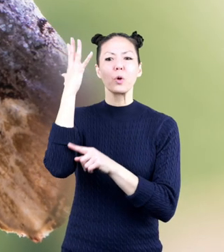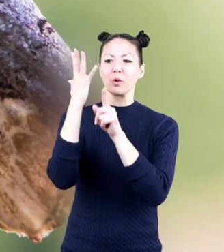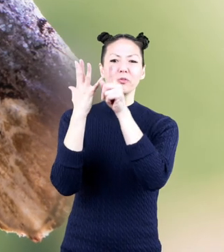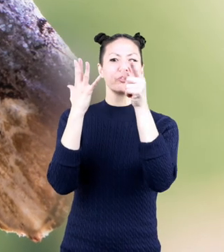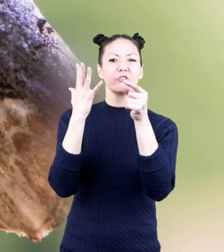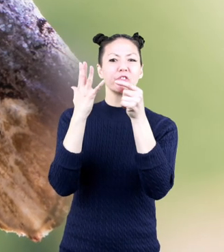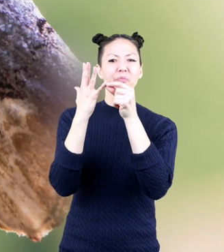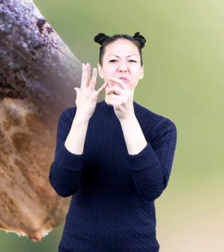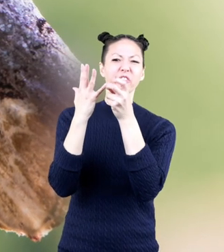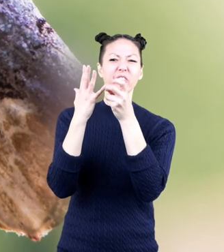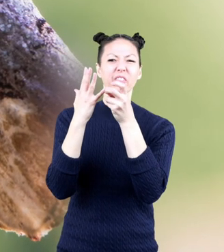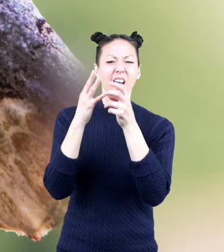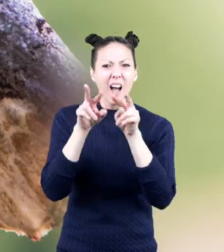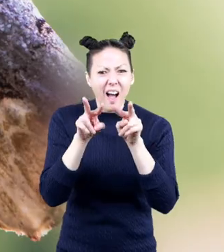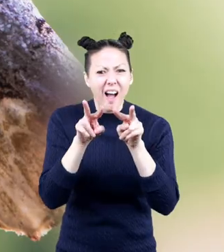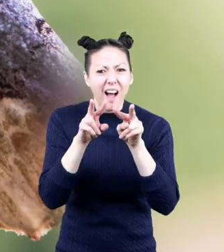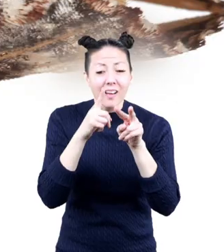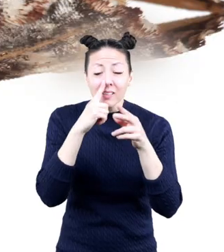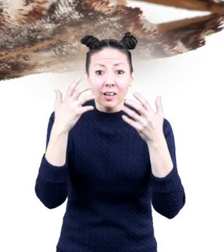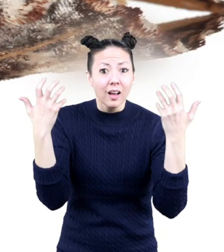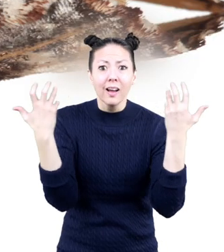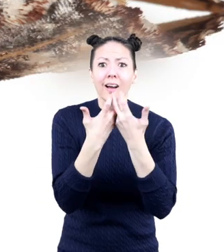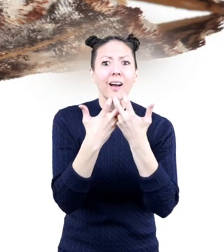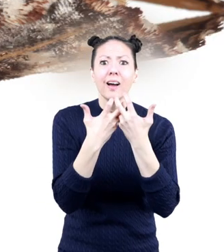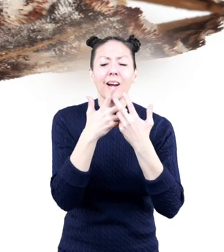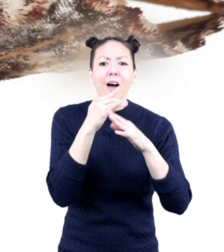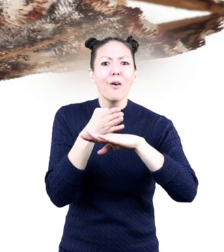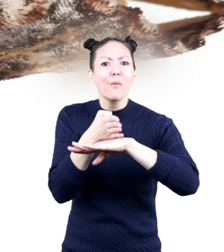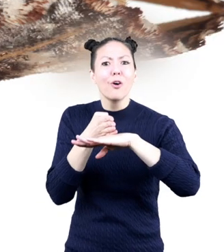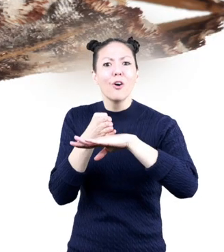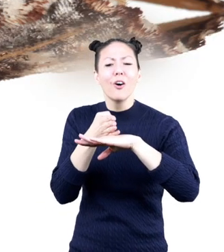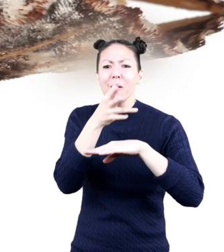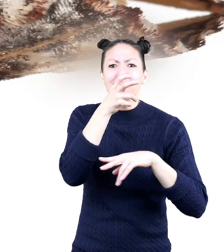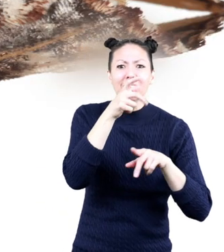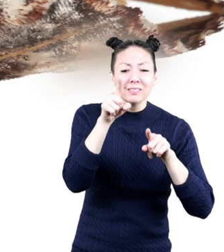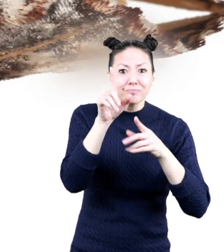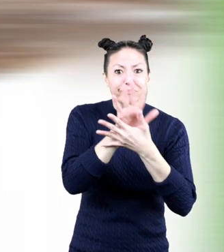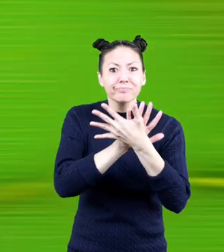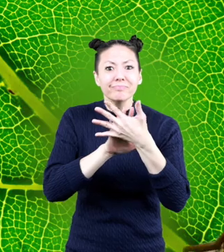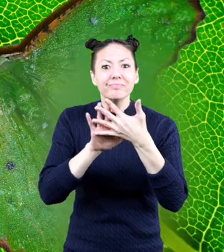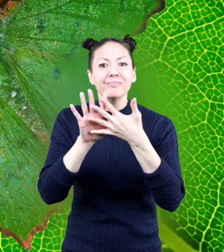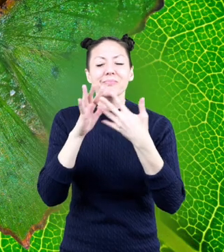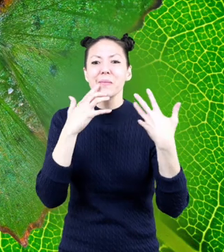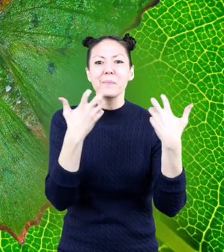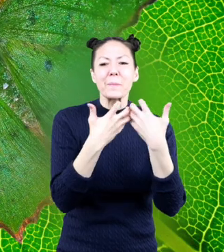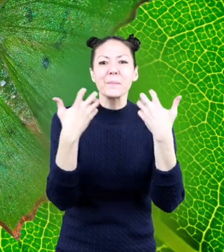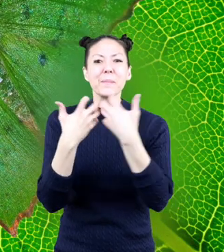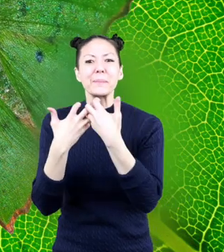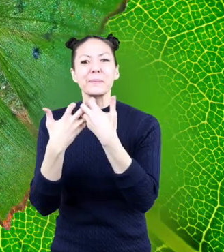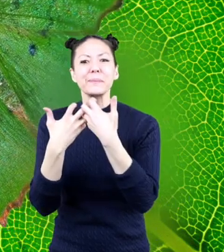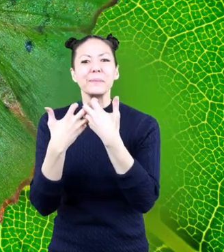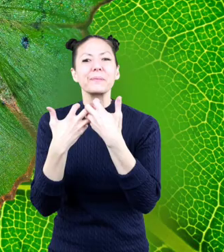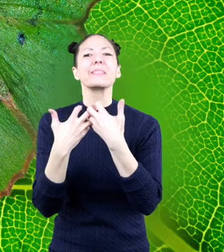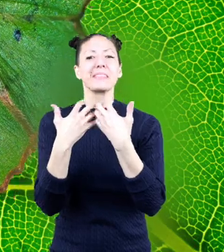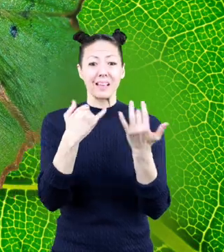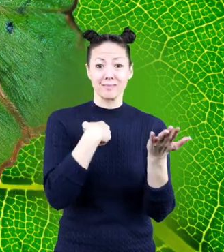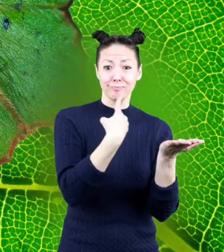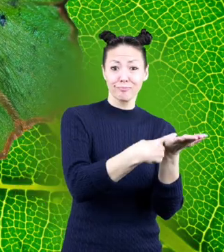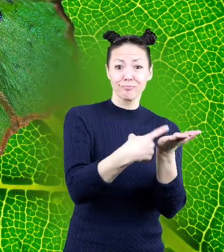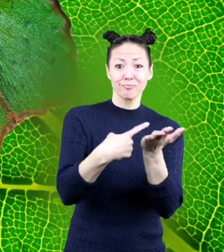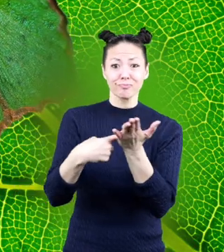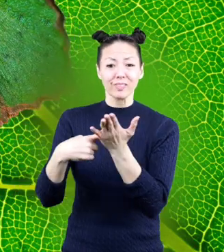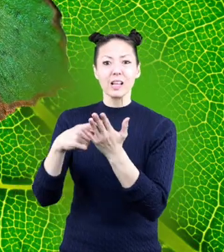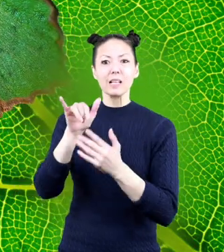birch tree. Look at that! Is it a bug or a piece of wood? The last type of camouflage we'll discuss